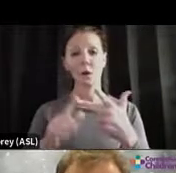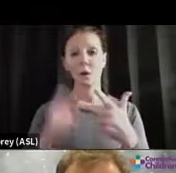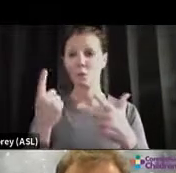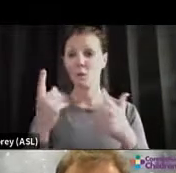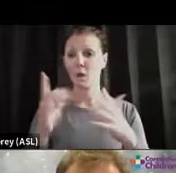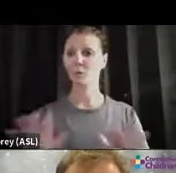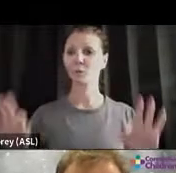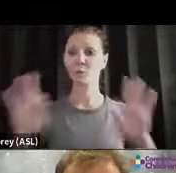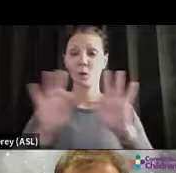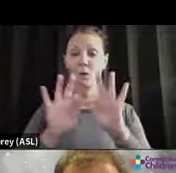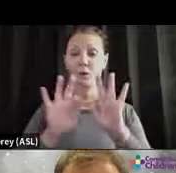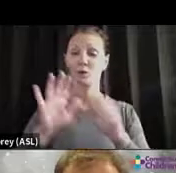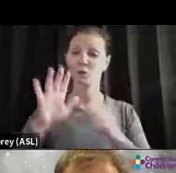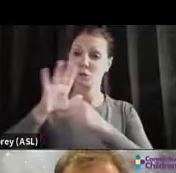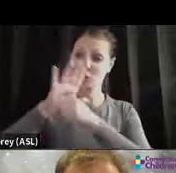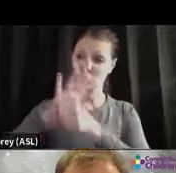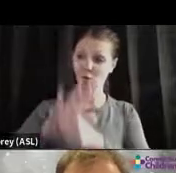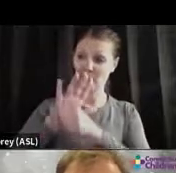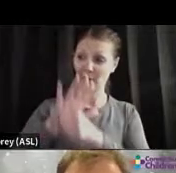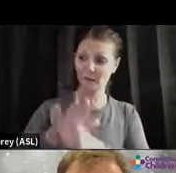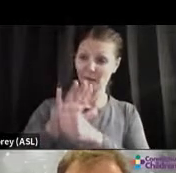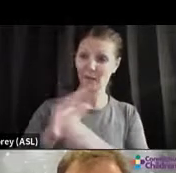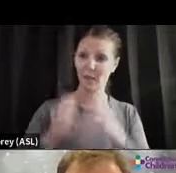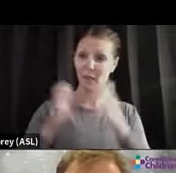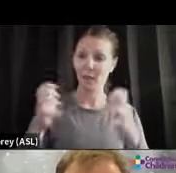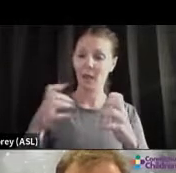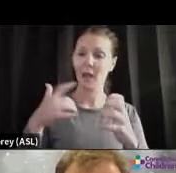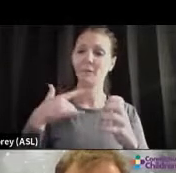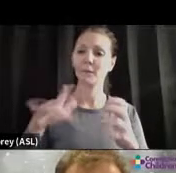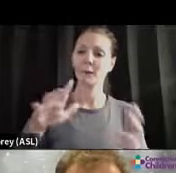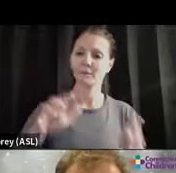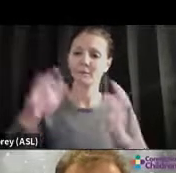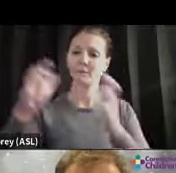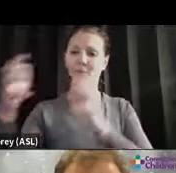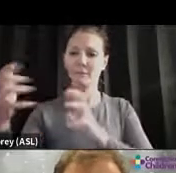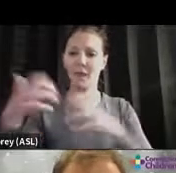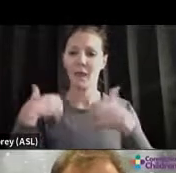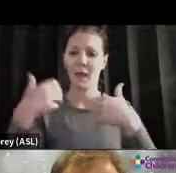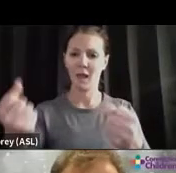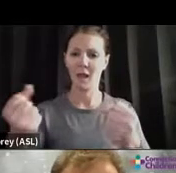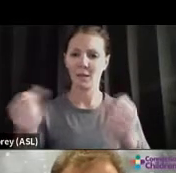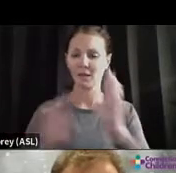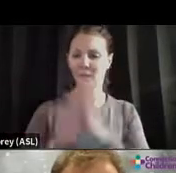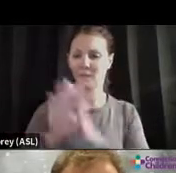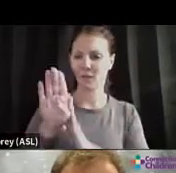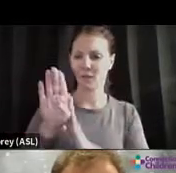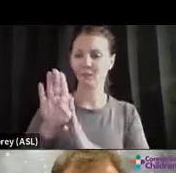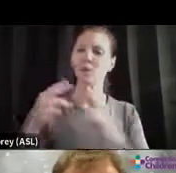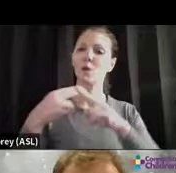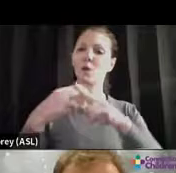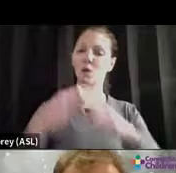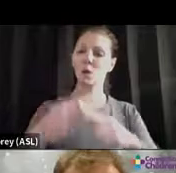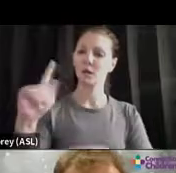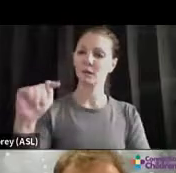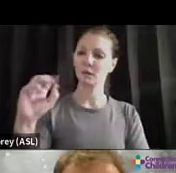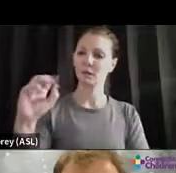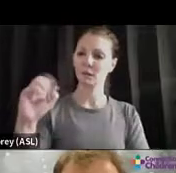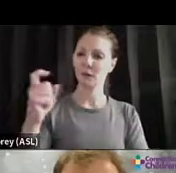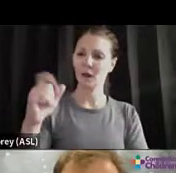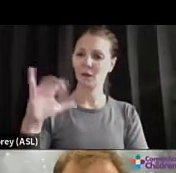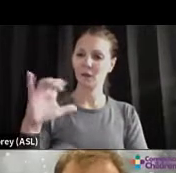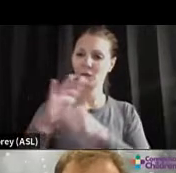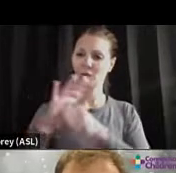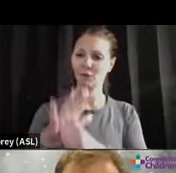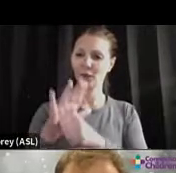of stress kind of throw off healthy development. And that's something we call toxic stress. It's not something we want kids to have to deal